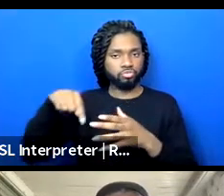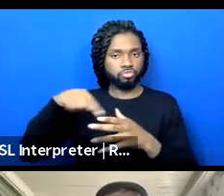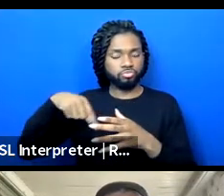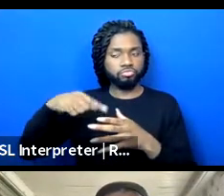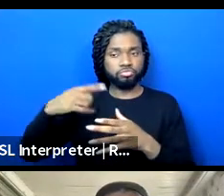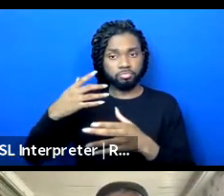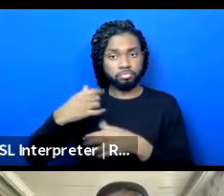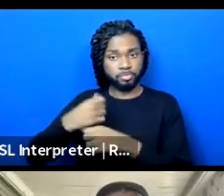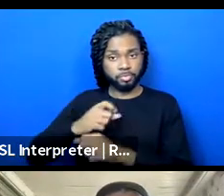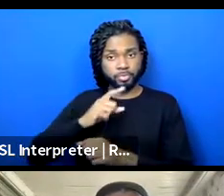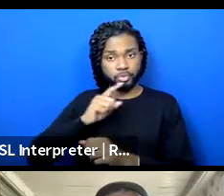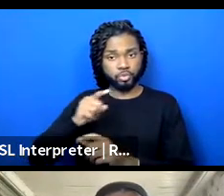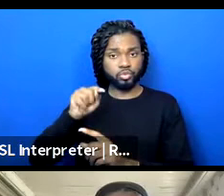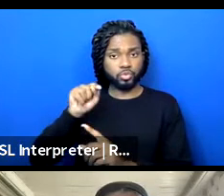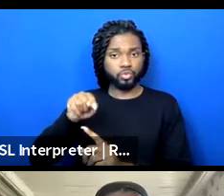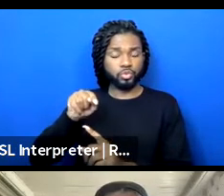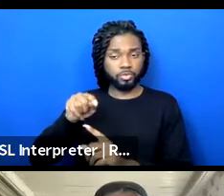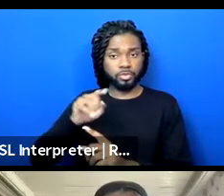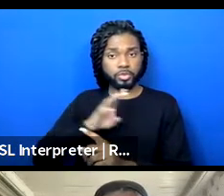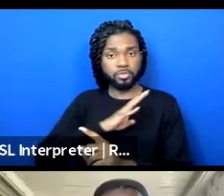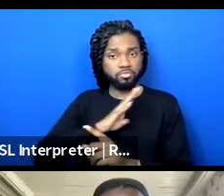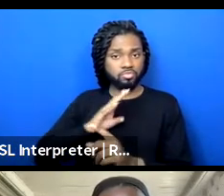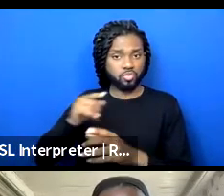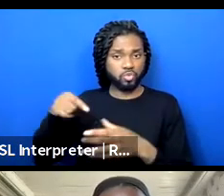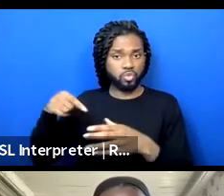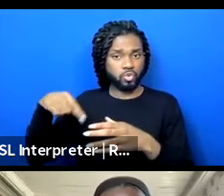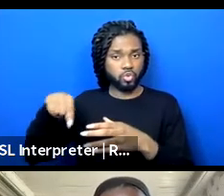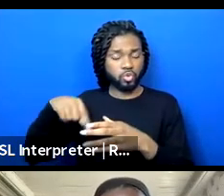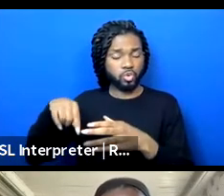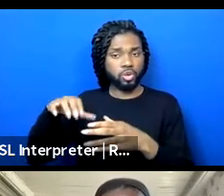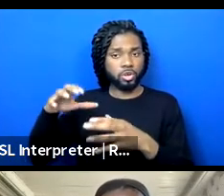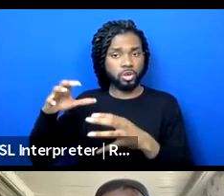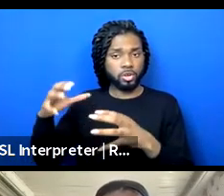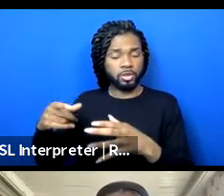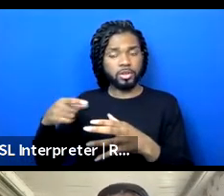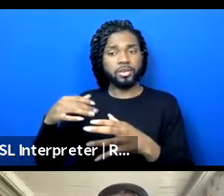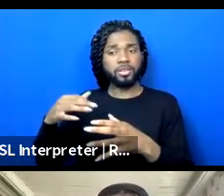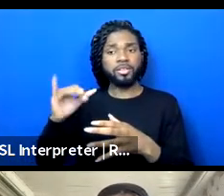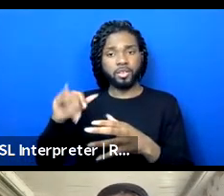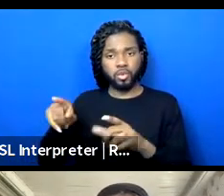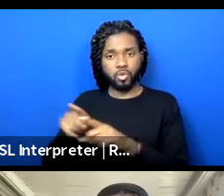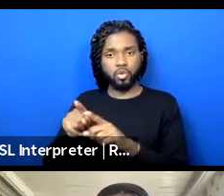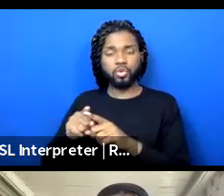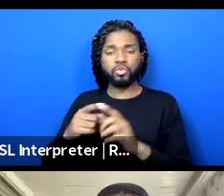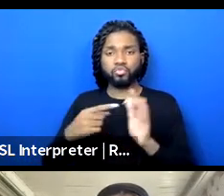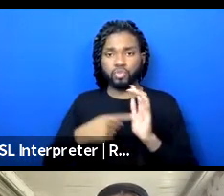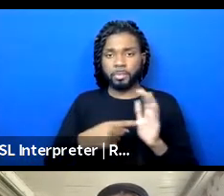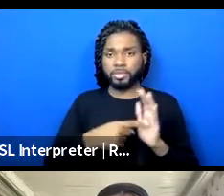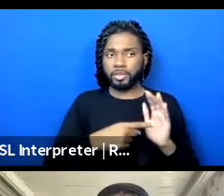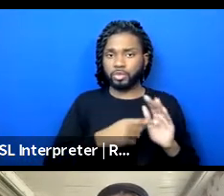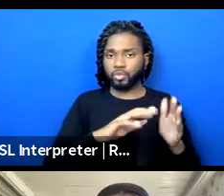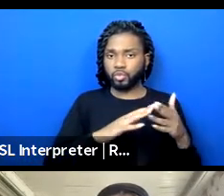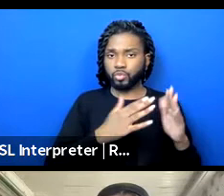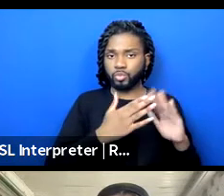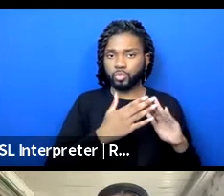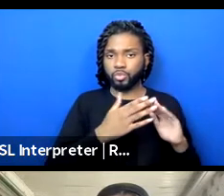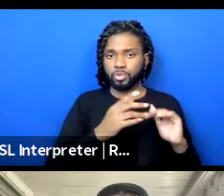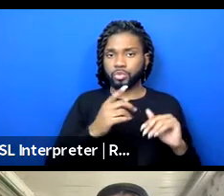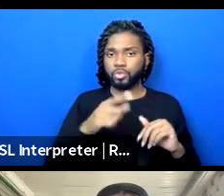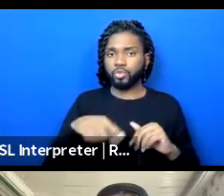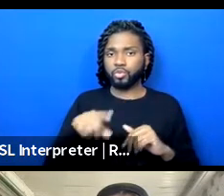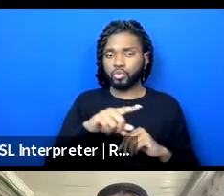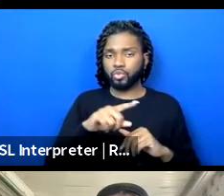making sure that, that the board, the makeup of the board also represents the makeup of the very community that you are